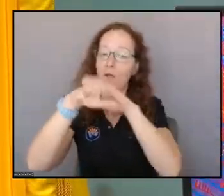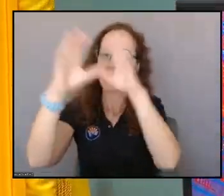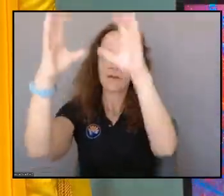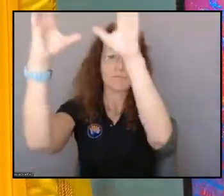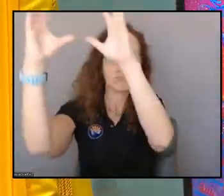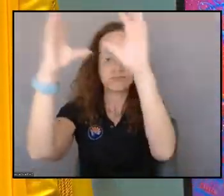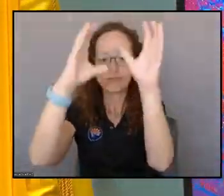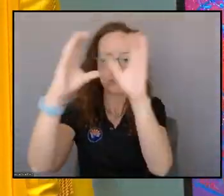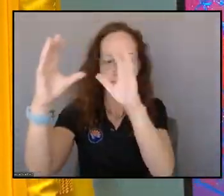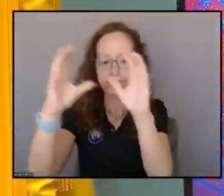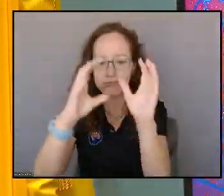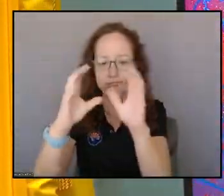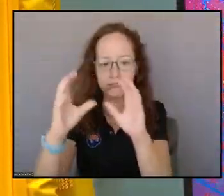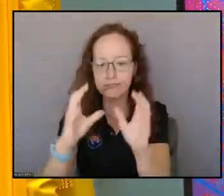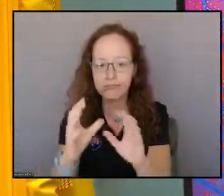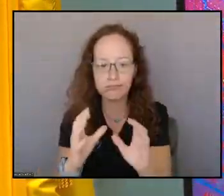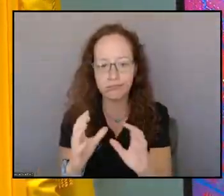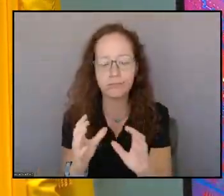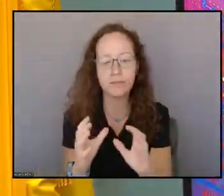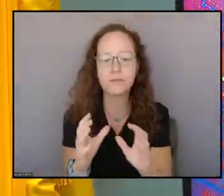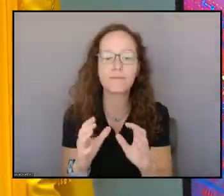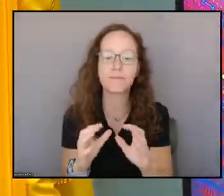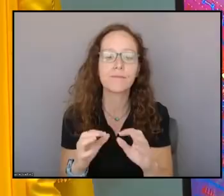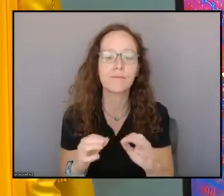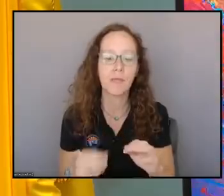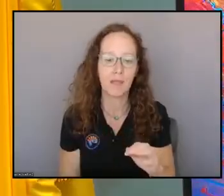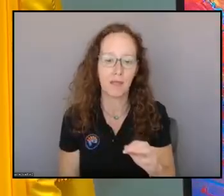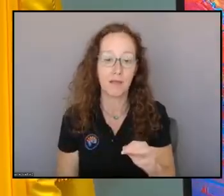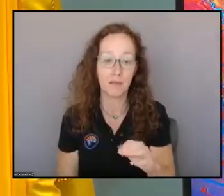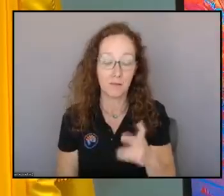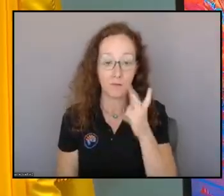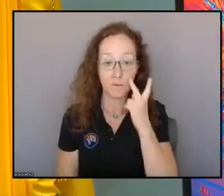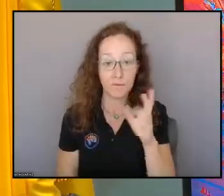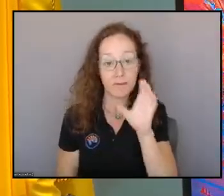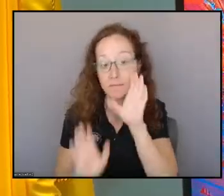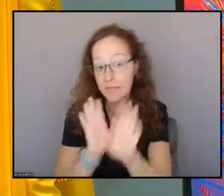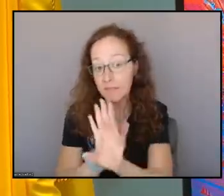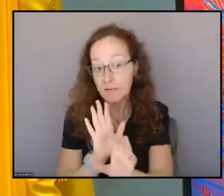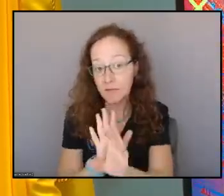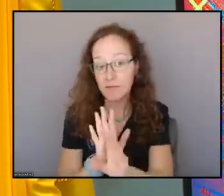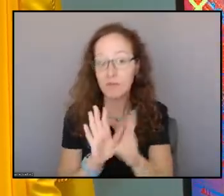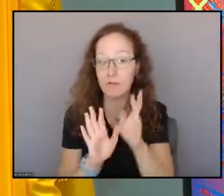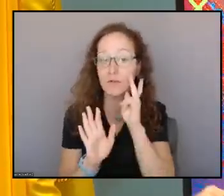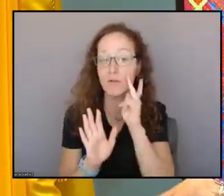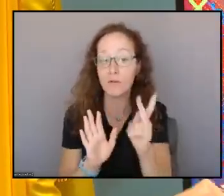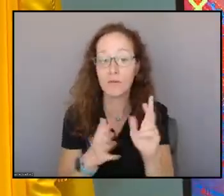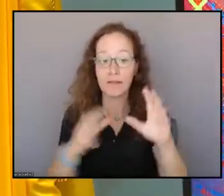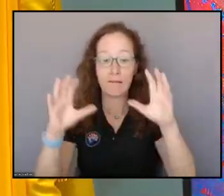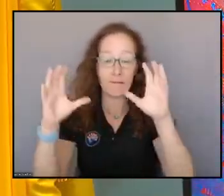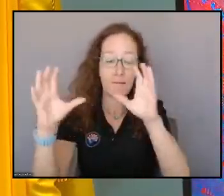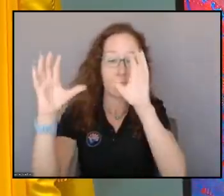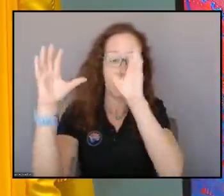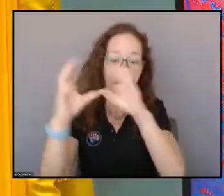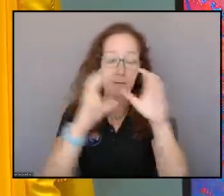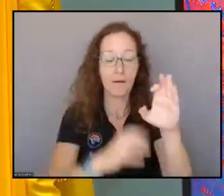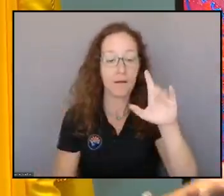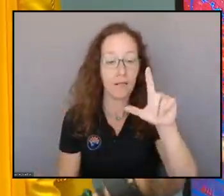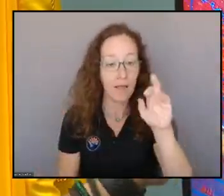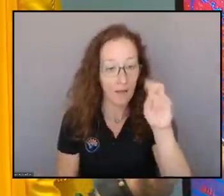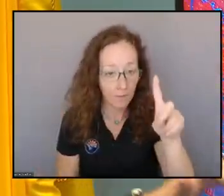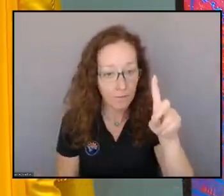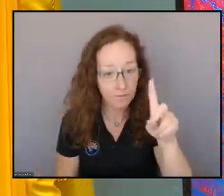Now, as you look at the satellite product, obviously, you can see the clouds here, and you can kind of make out